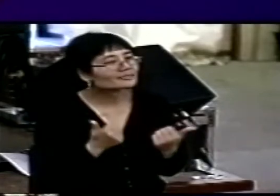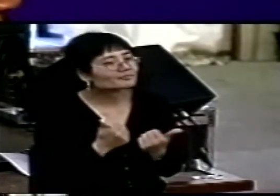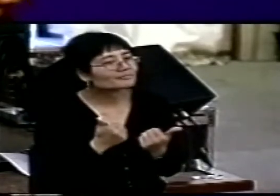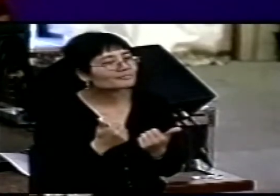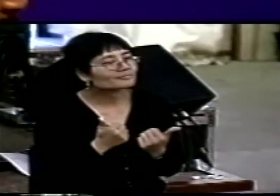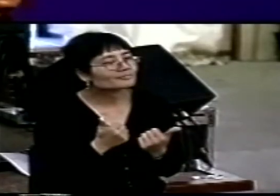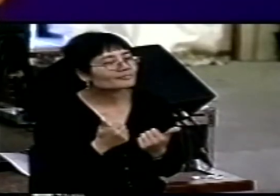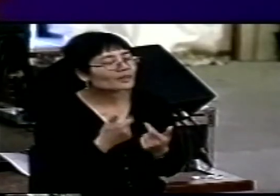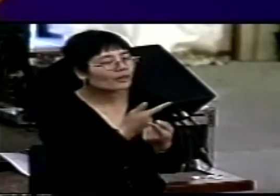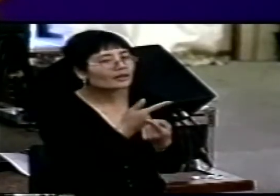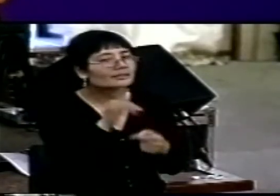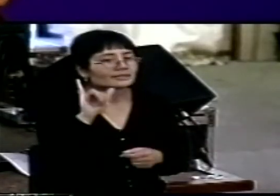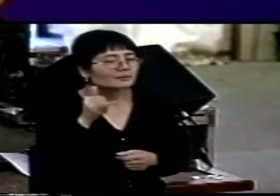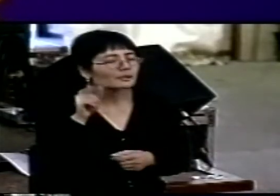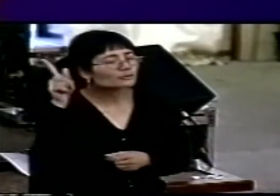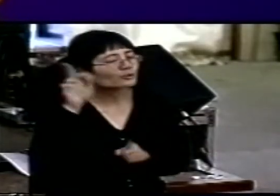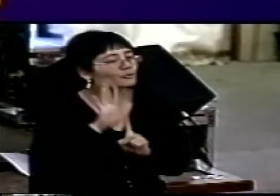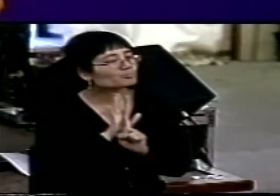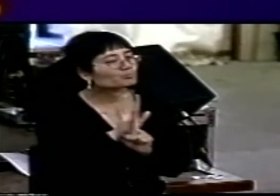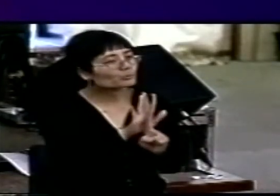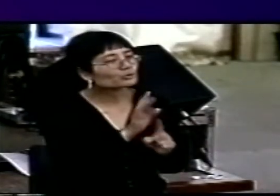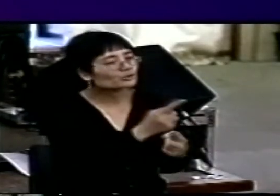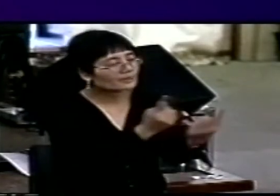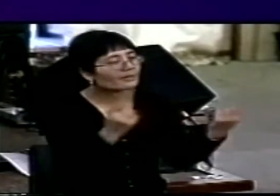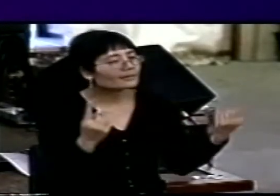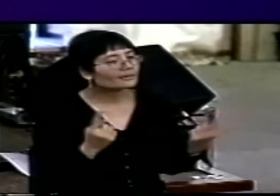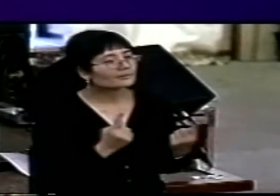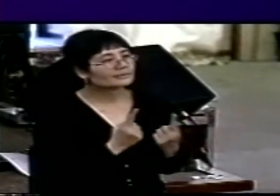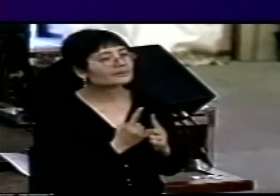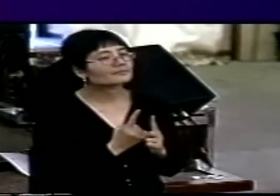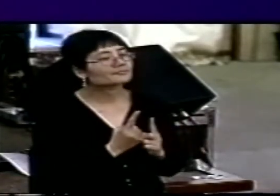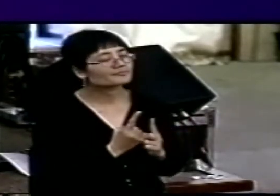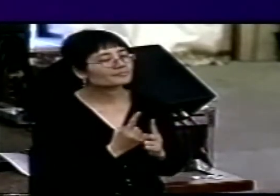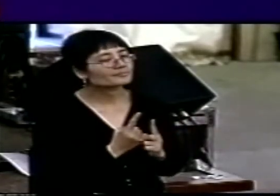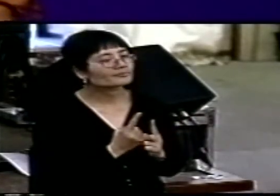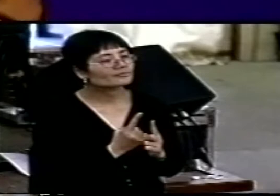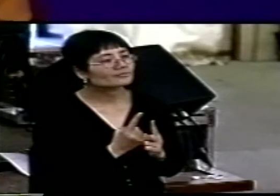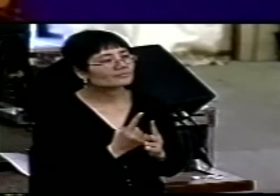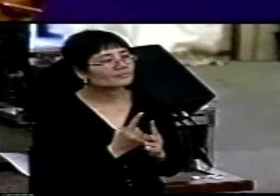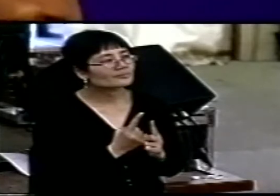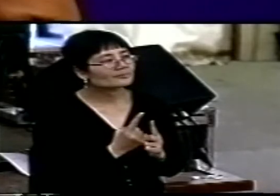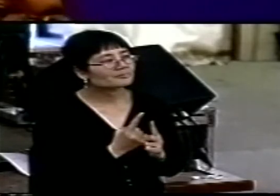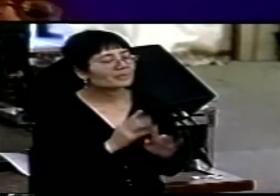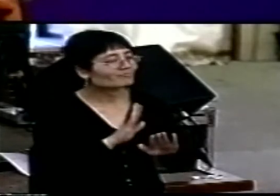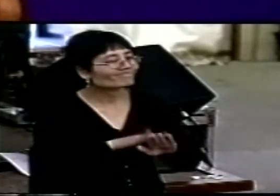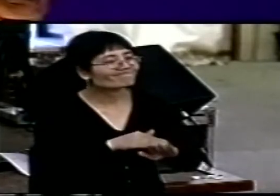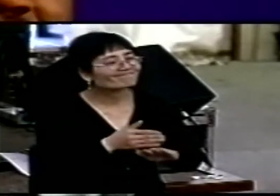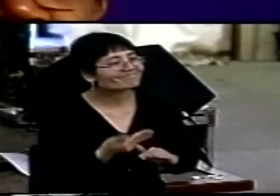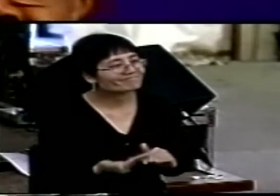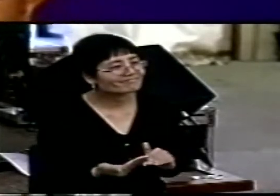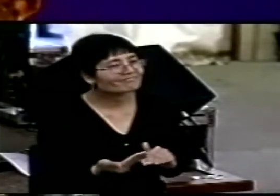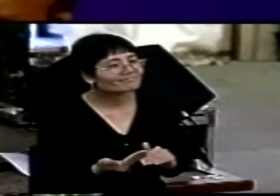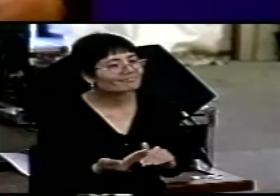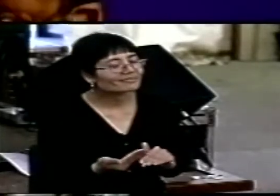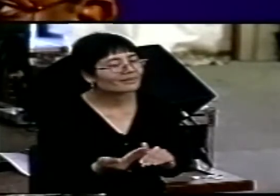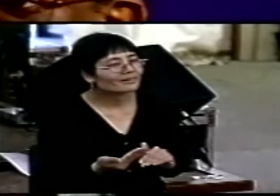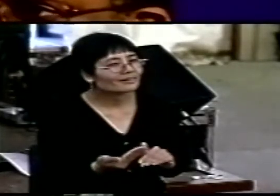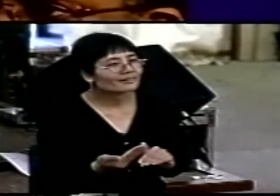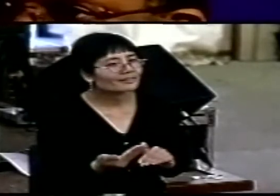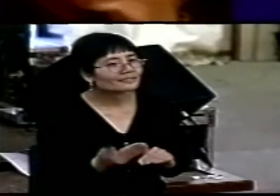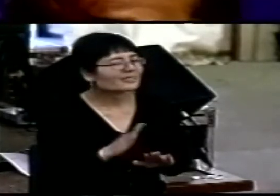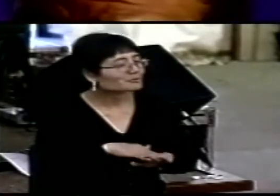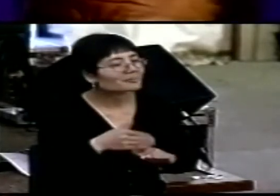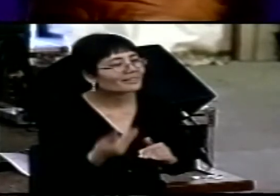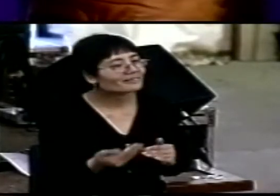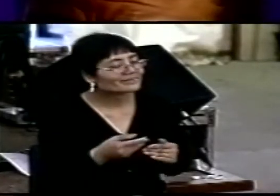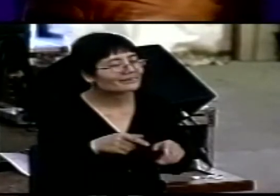us past our preferential zones. And there's no harm, there's no difficulty in having preferences. The problem is